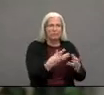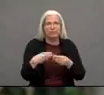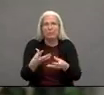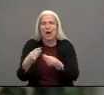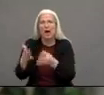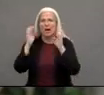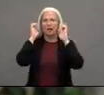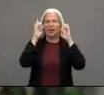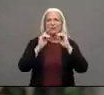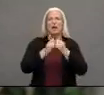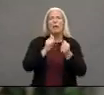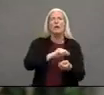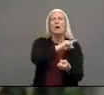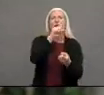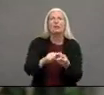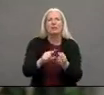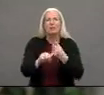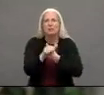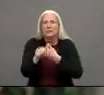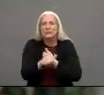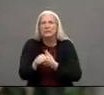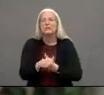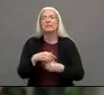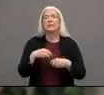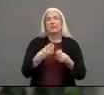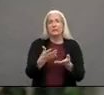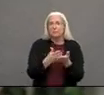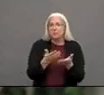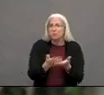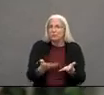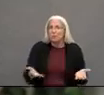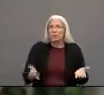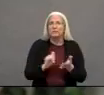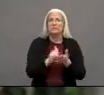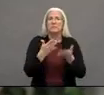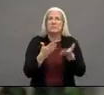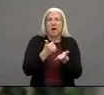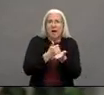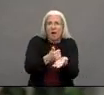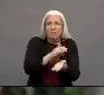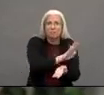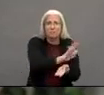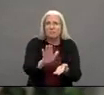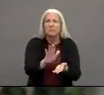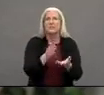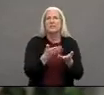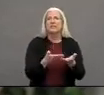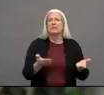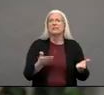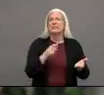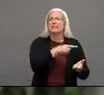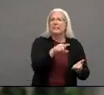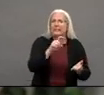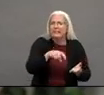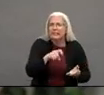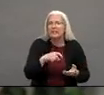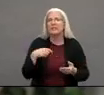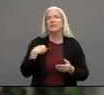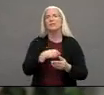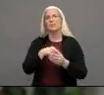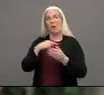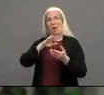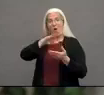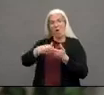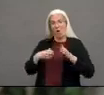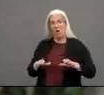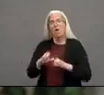to resources that are available or services in their community and this would all be in the hopes of increasing the quality of life